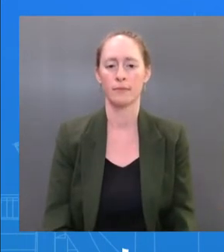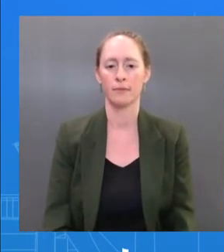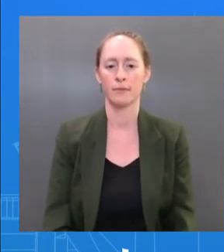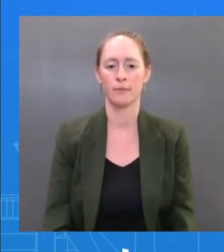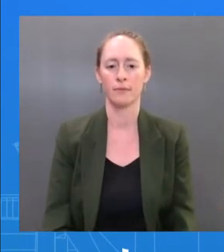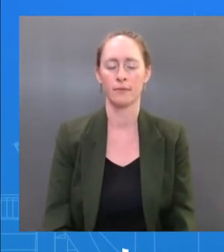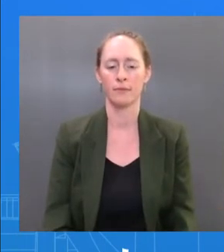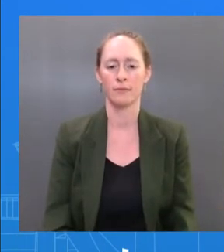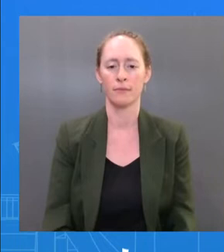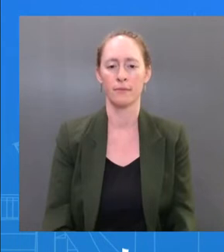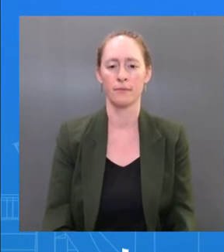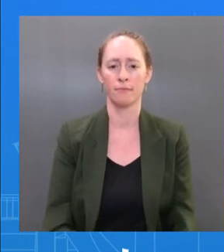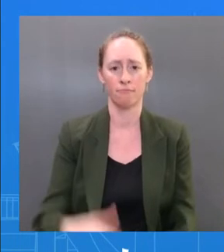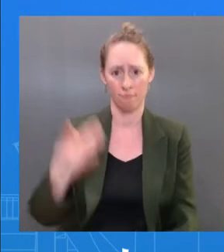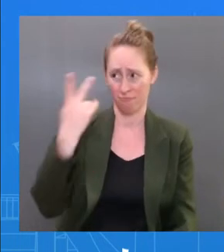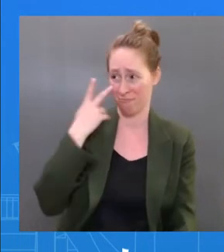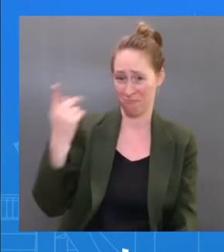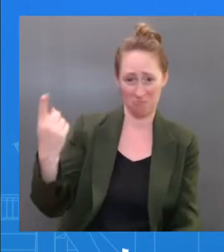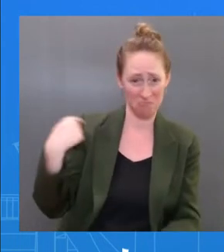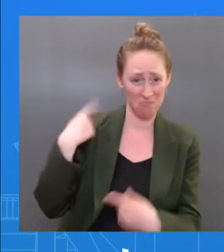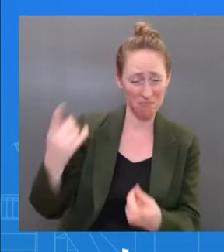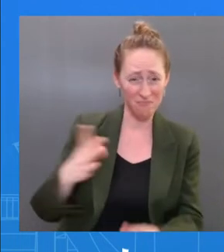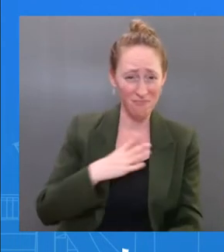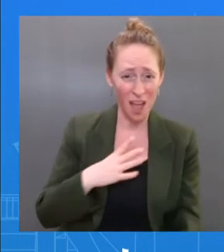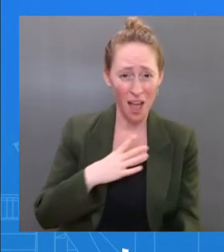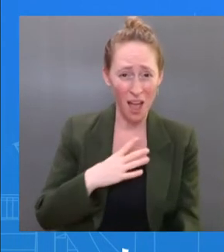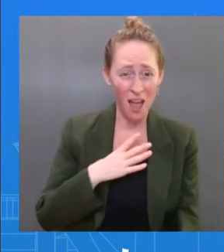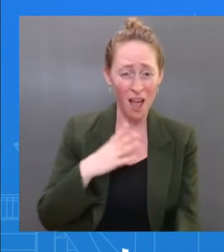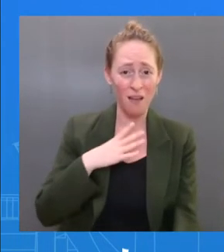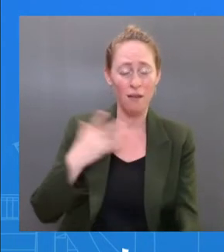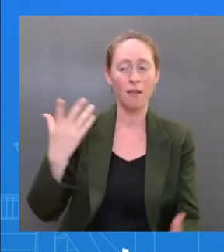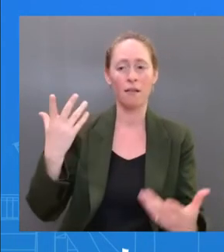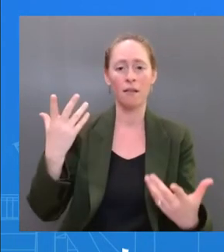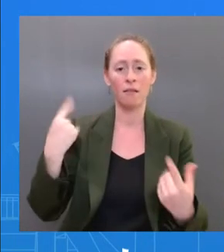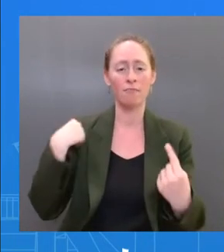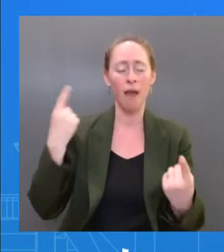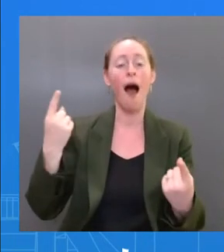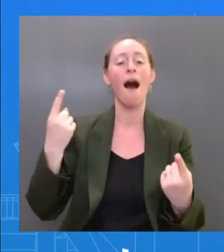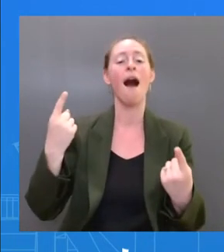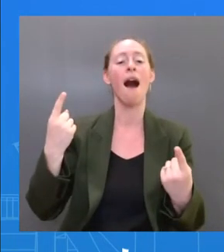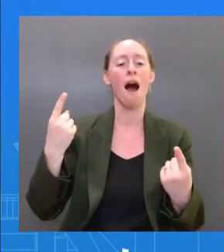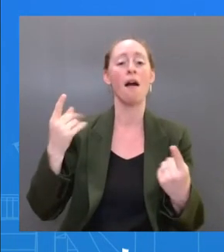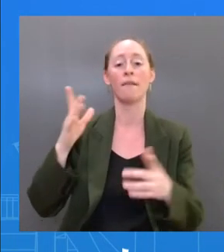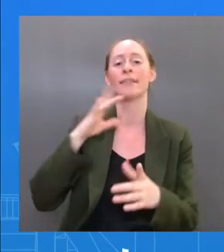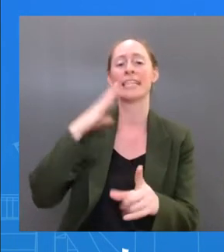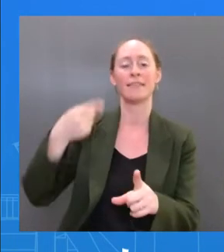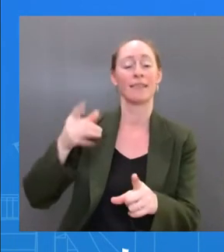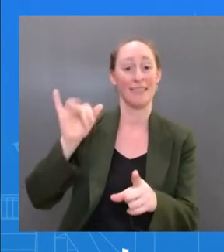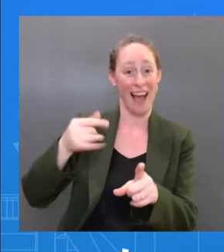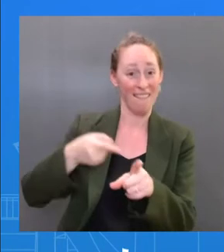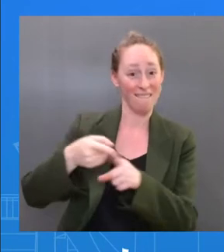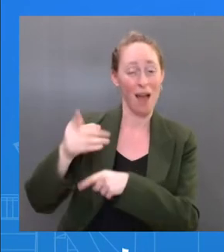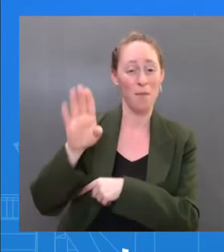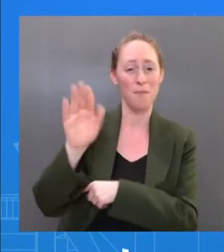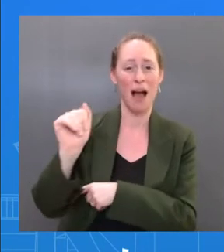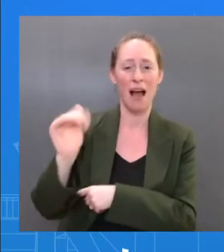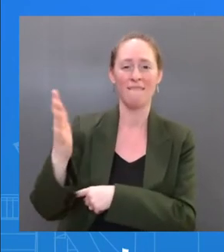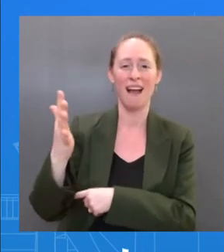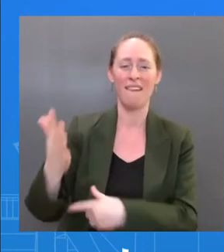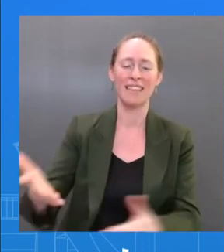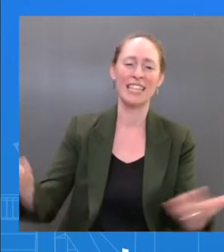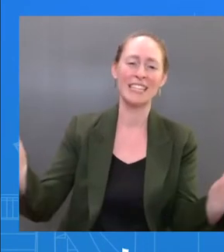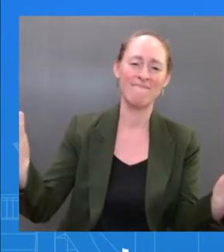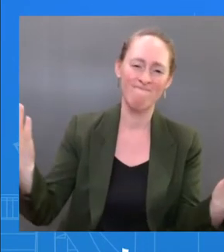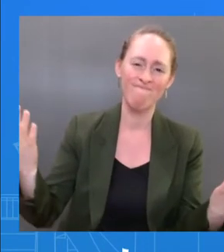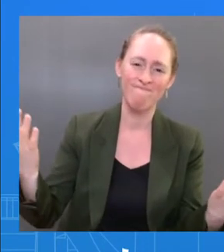possibility with this incredibly contagious variant. The good news is — and this was always the point — the good news is he